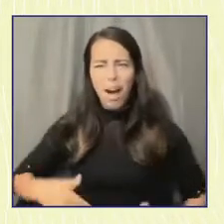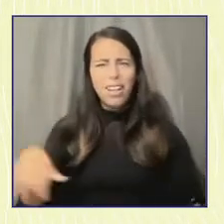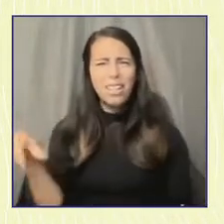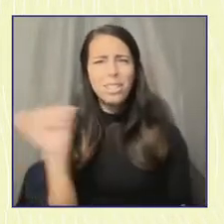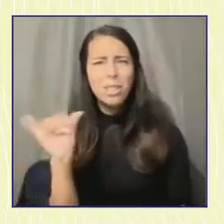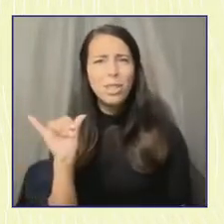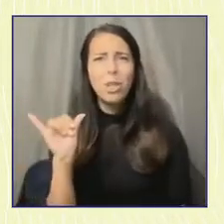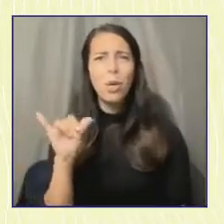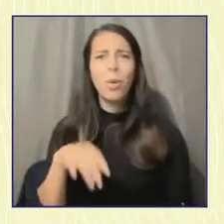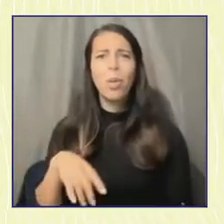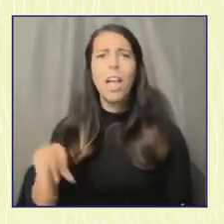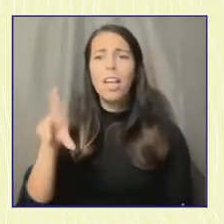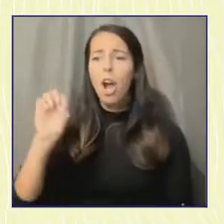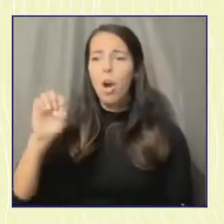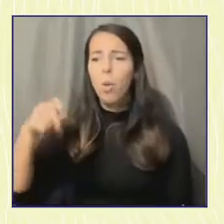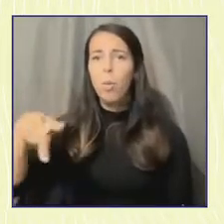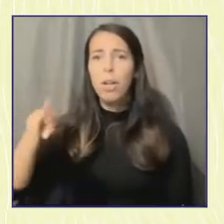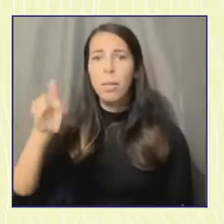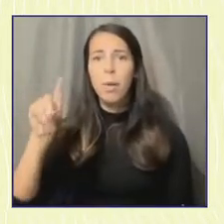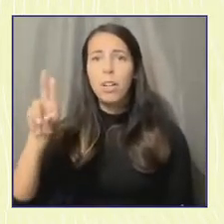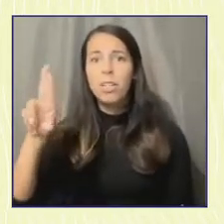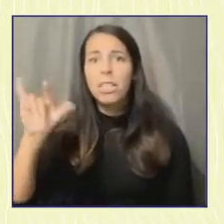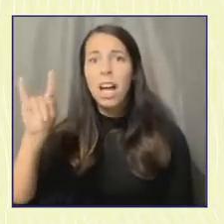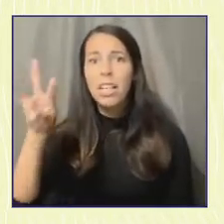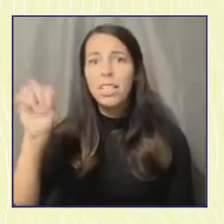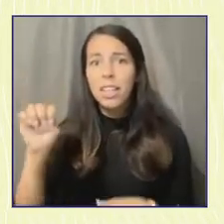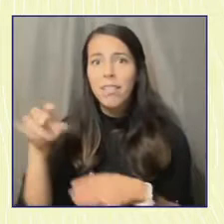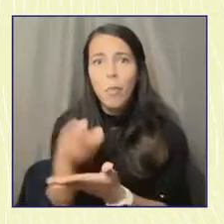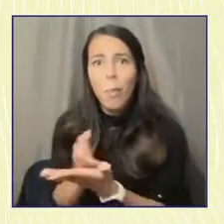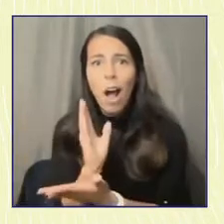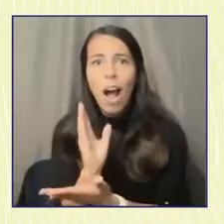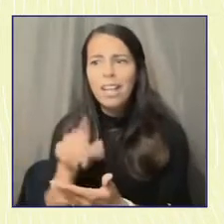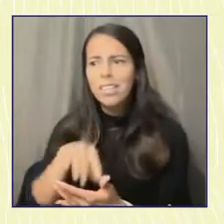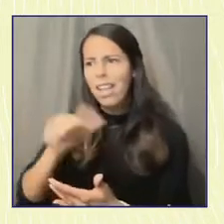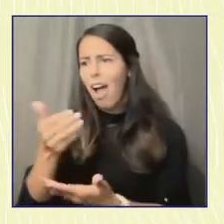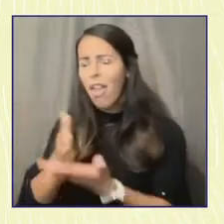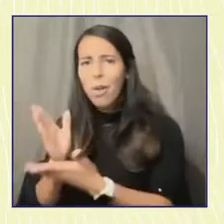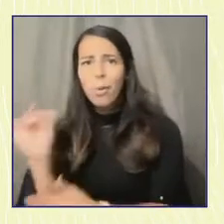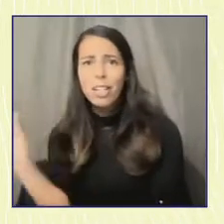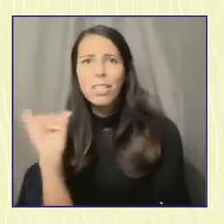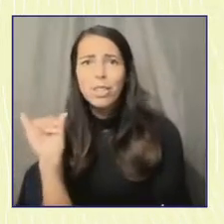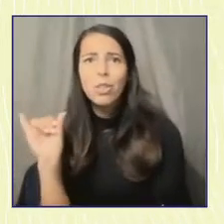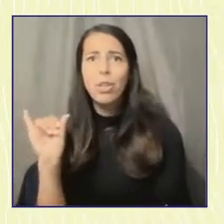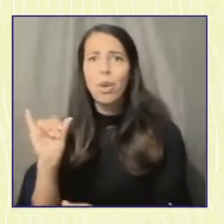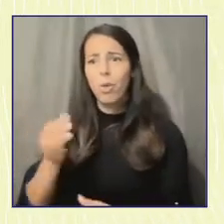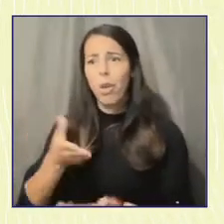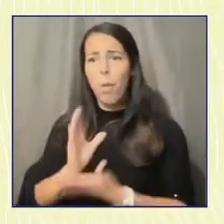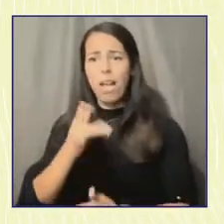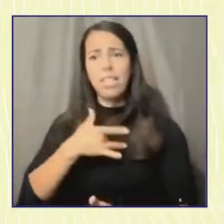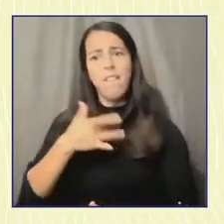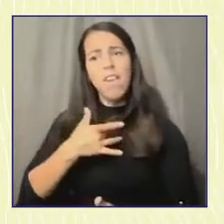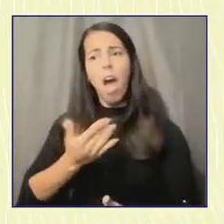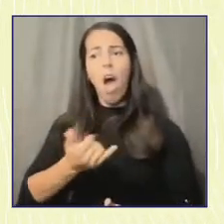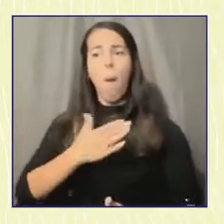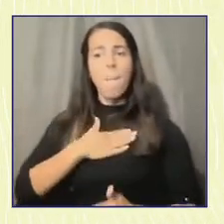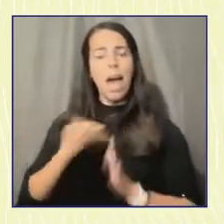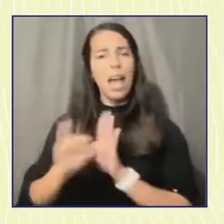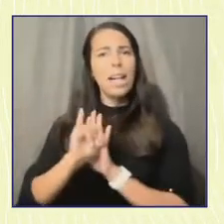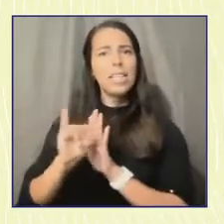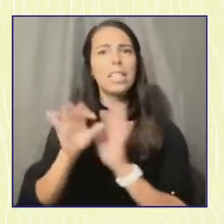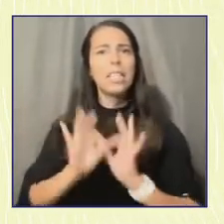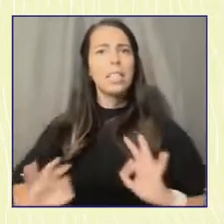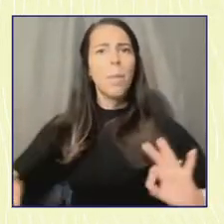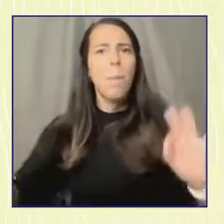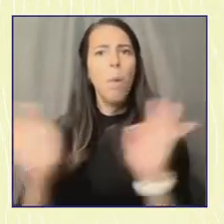rights or our right to live and thrive as the gender that we identify with. Young folks know what's up. We